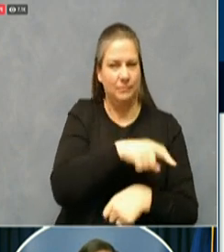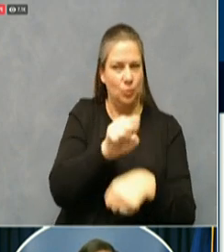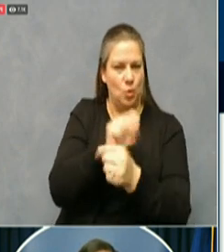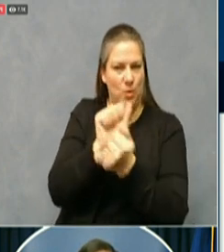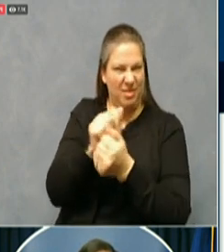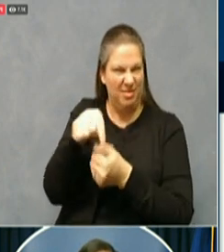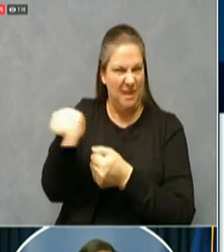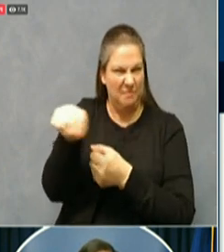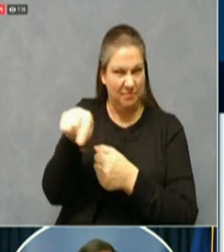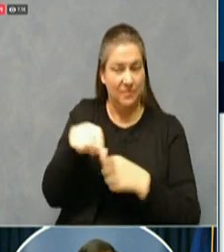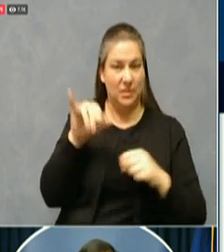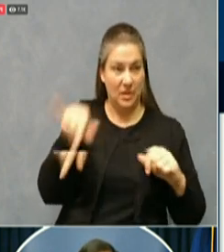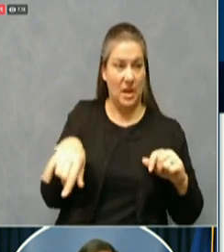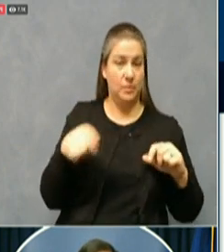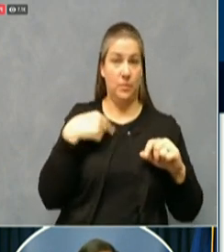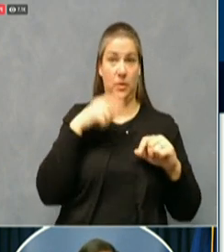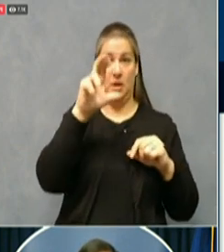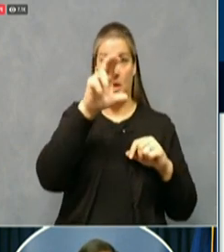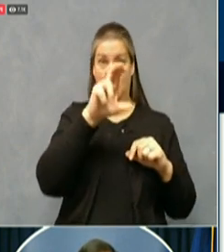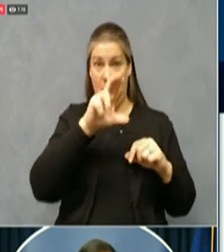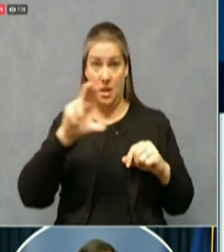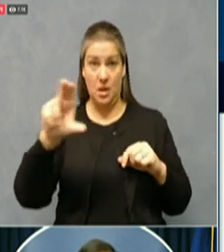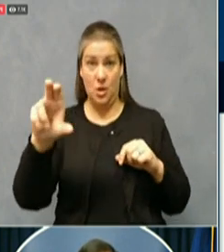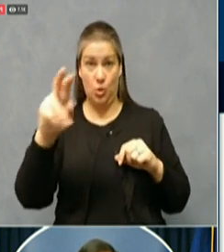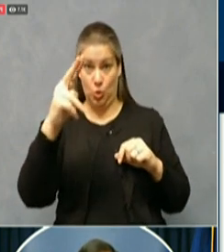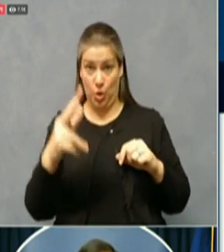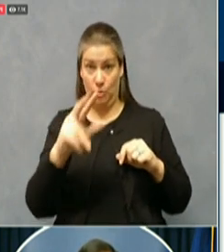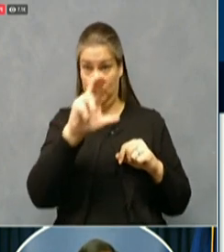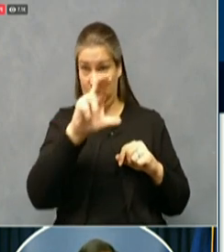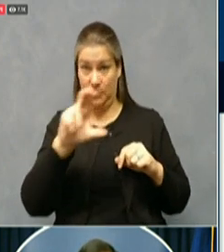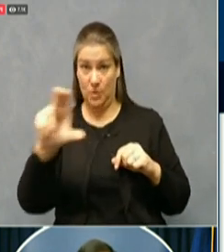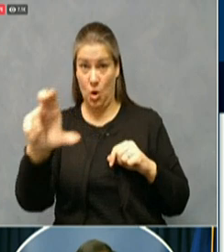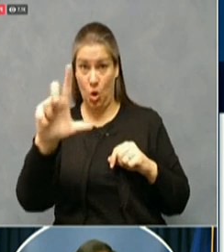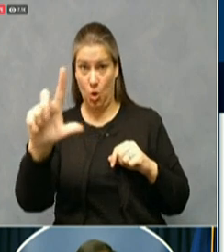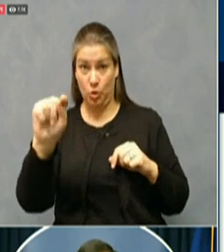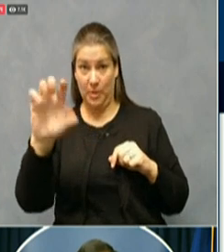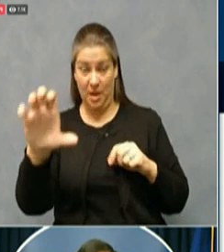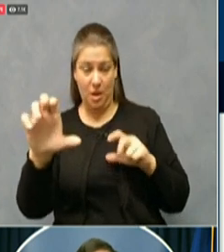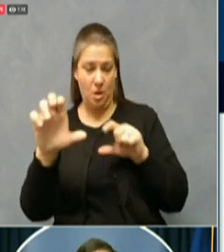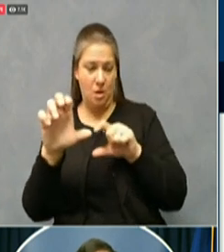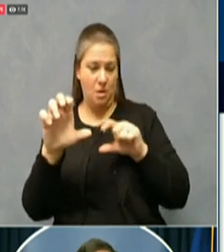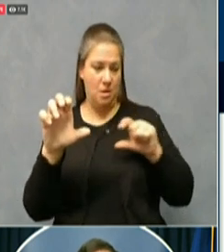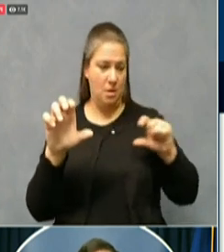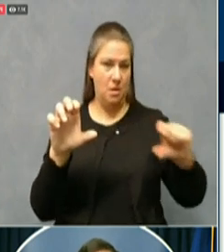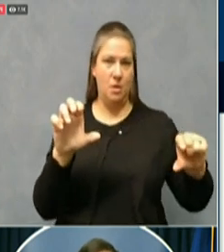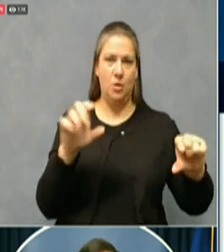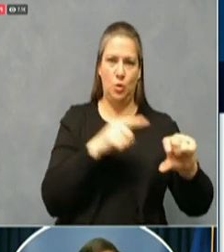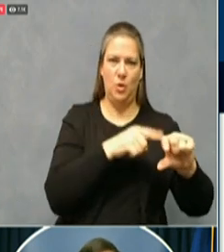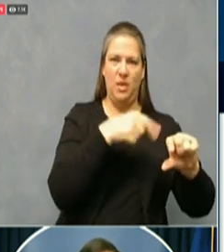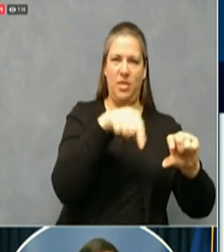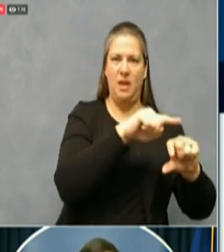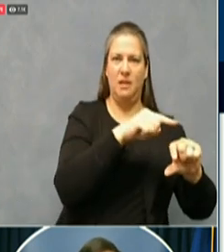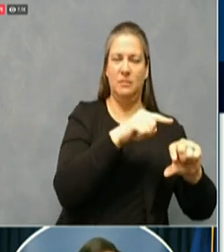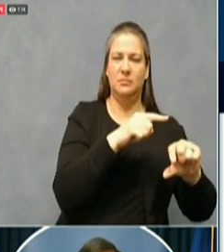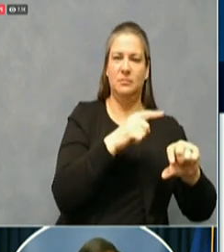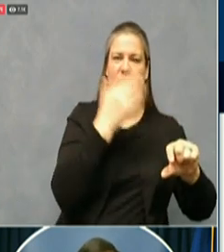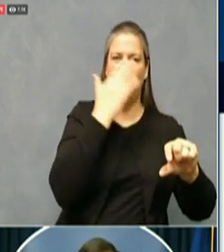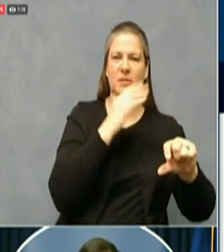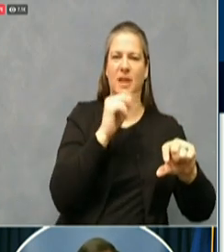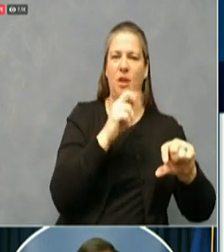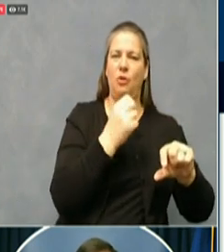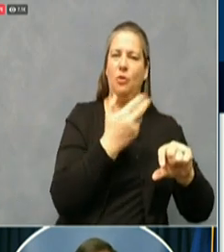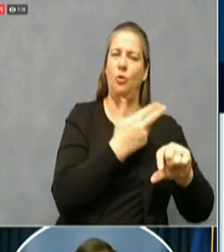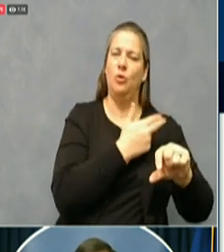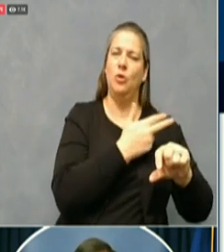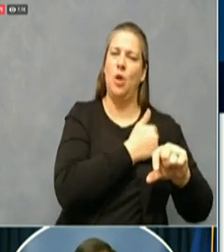there to help vaccinate them once we get authorization. Now, it is a fairly small amount as compared